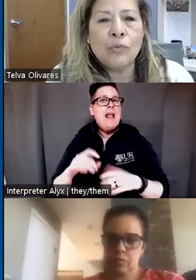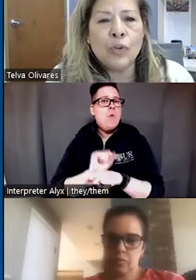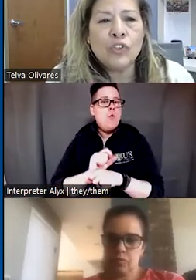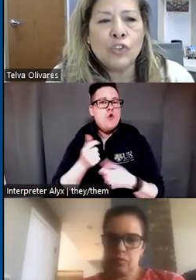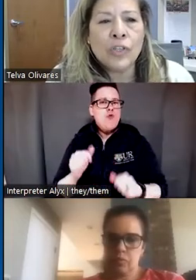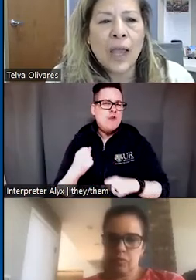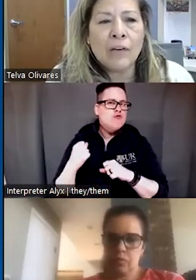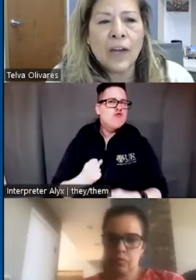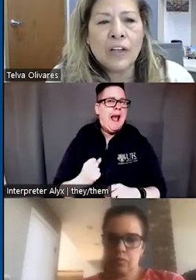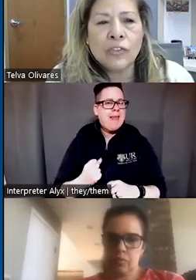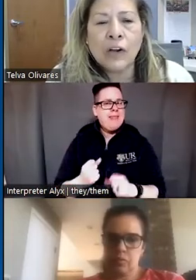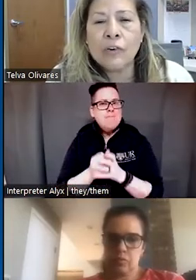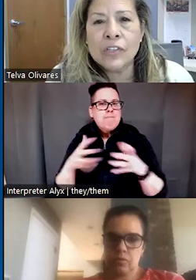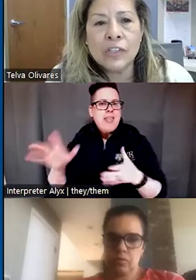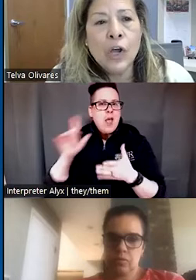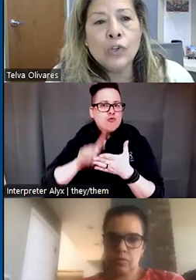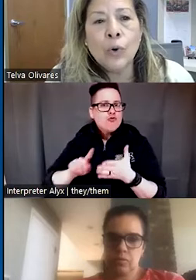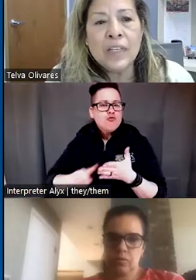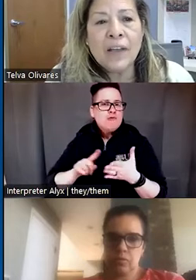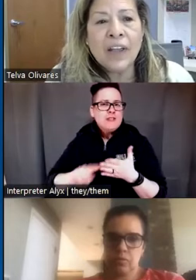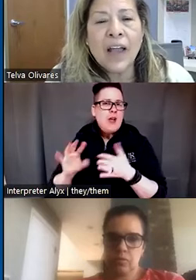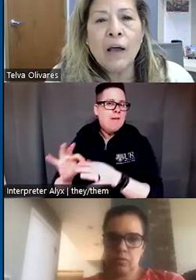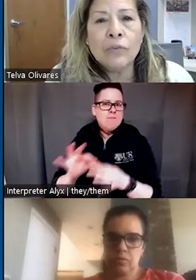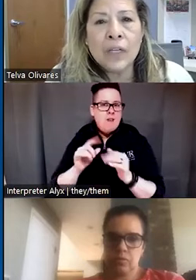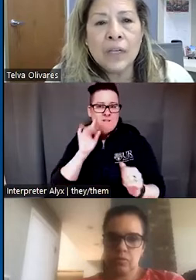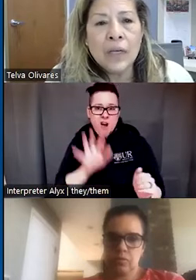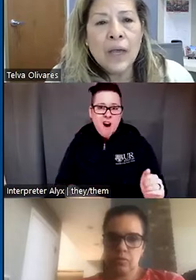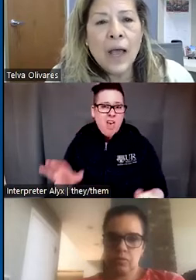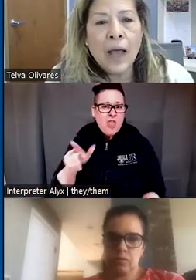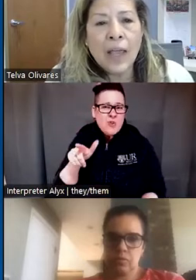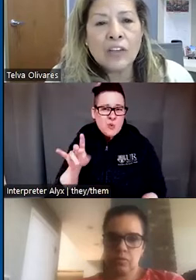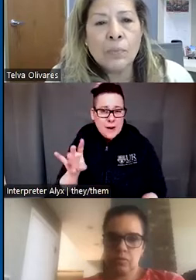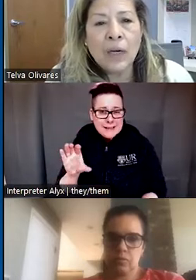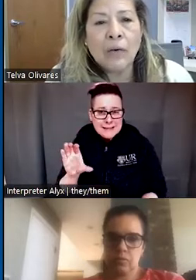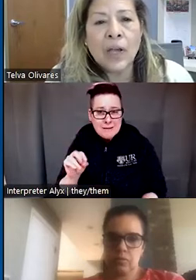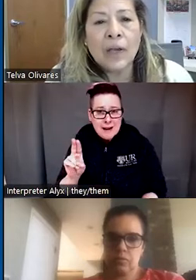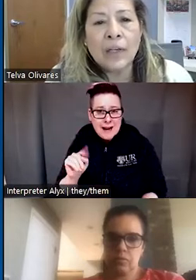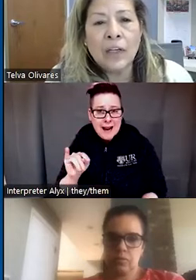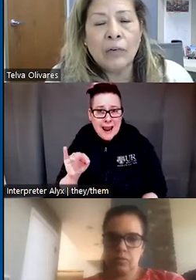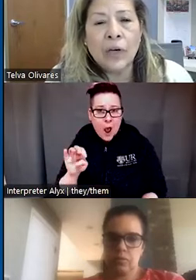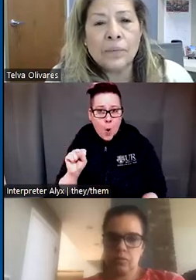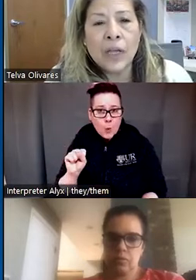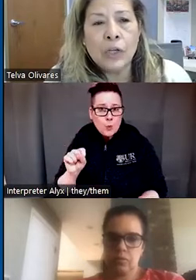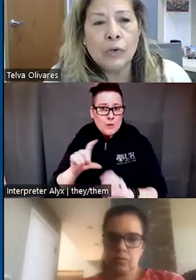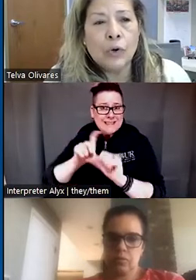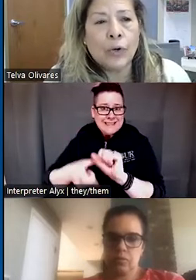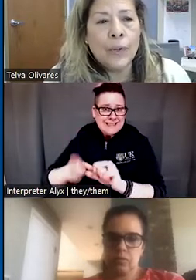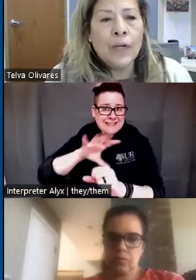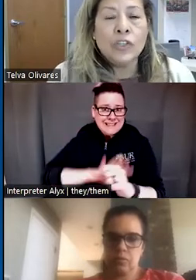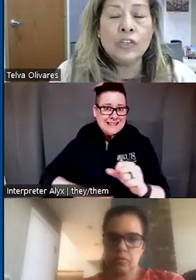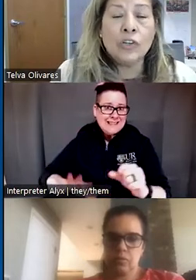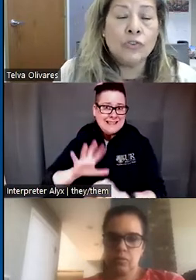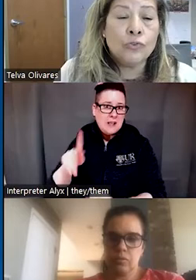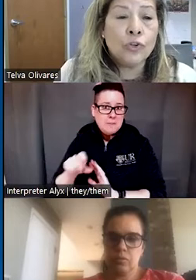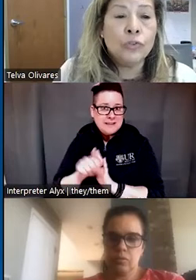Wilman's research and connections across its 27-county catchment area here in upstate New York.